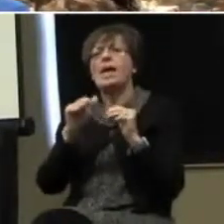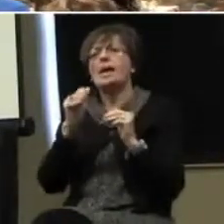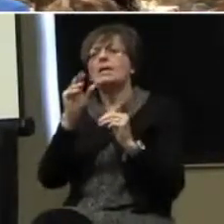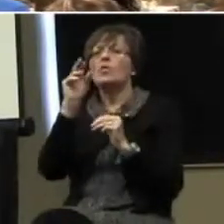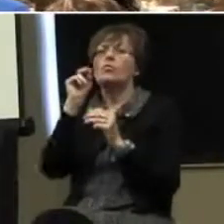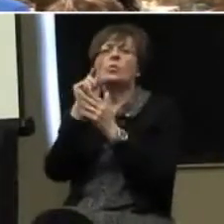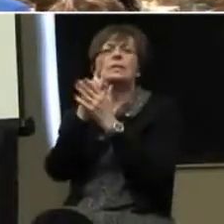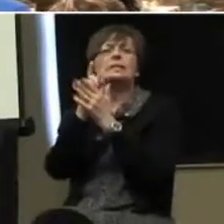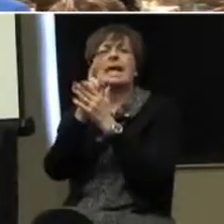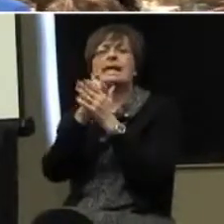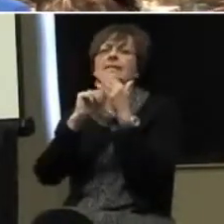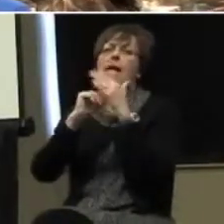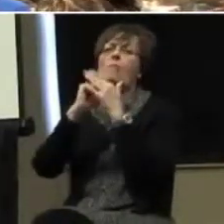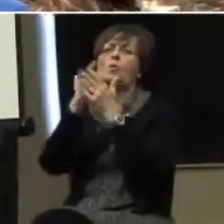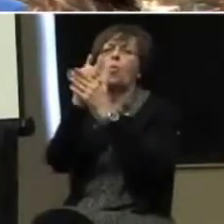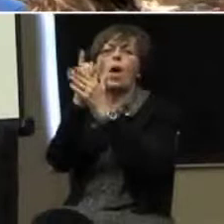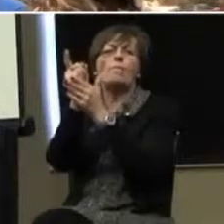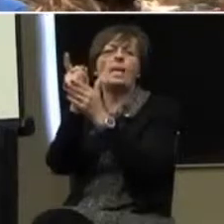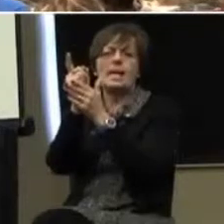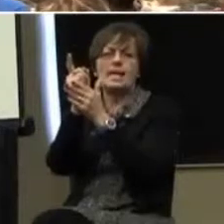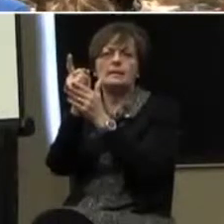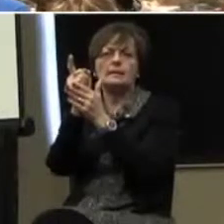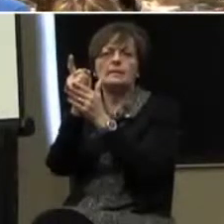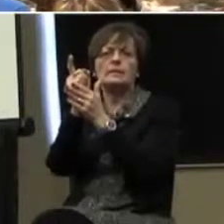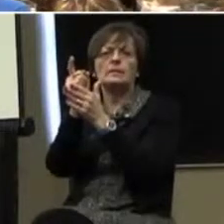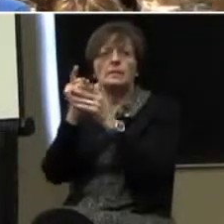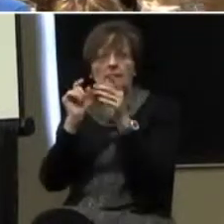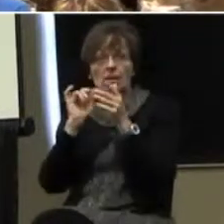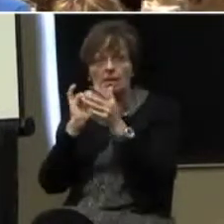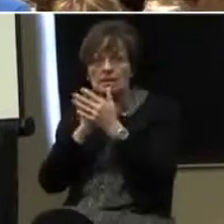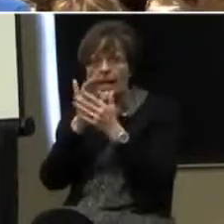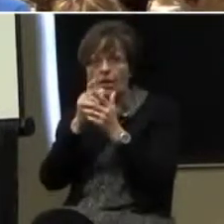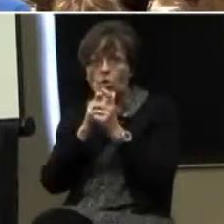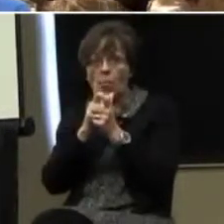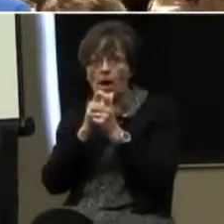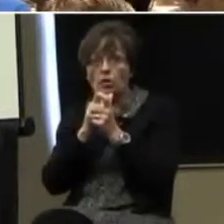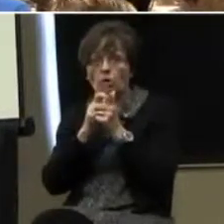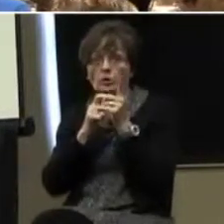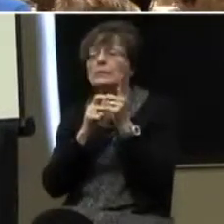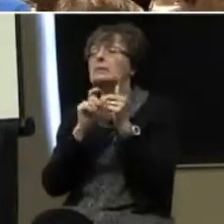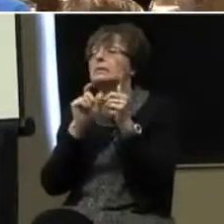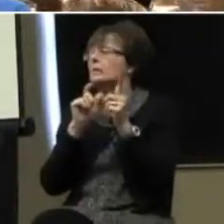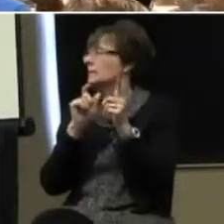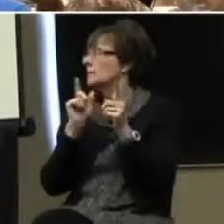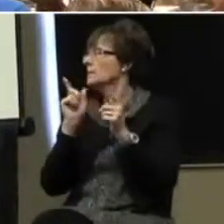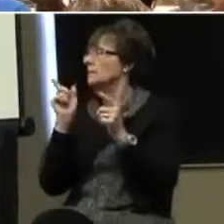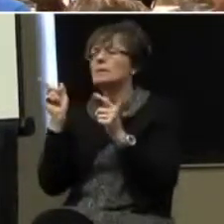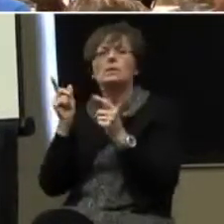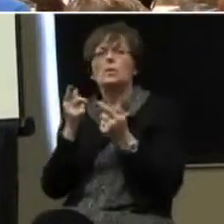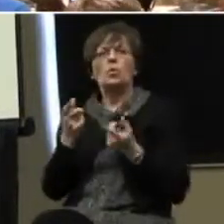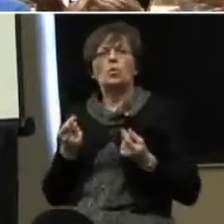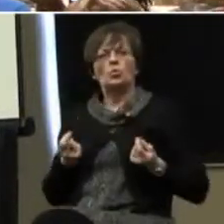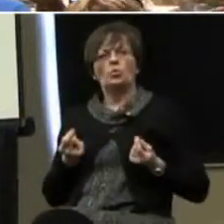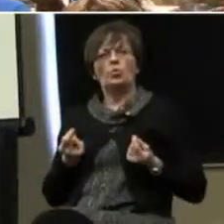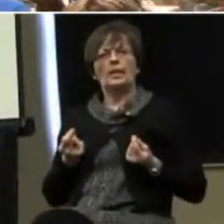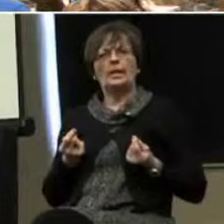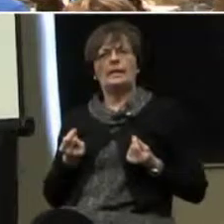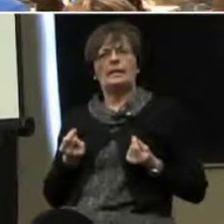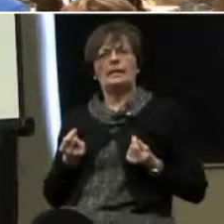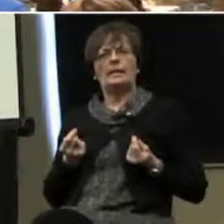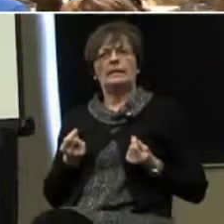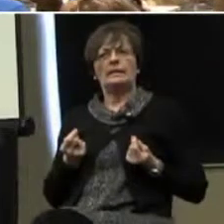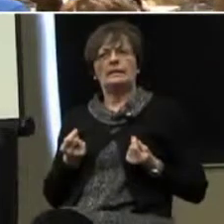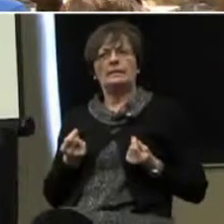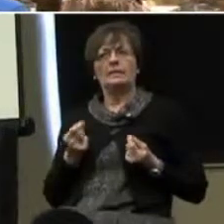30 seconds to a minute at a time? Are those your runners? Okay. What are you currently doing about that?